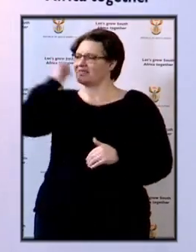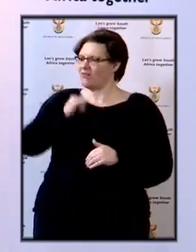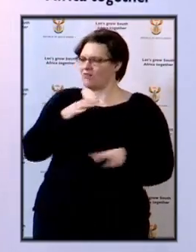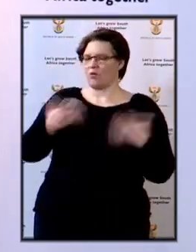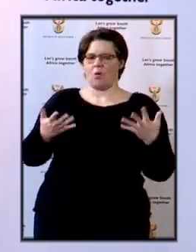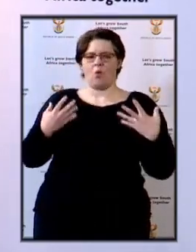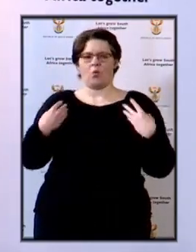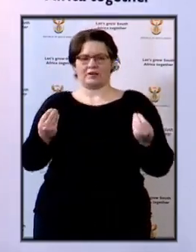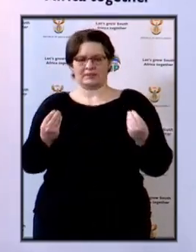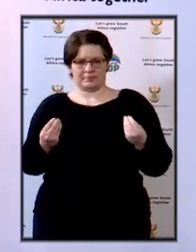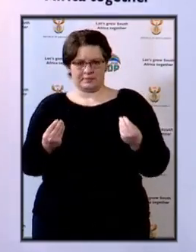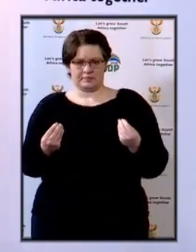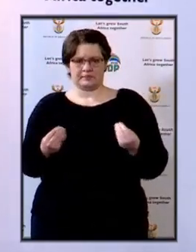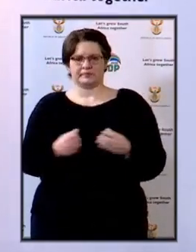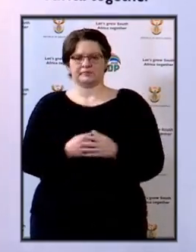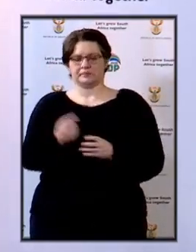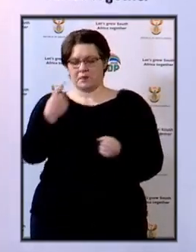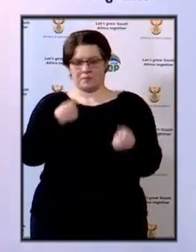lines for questions.